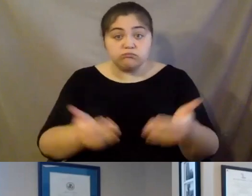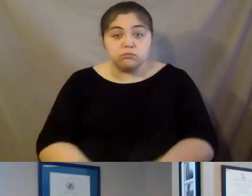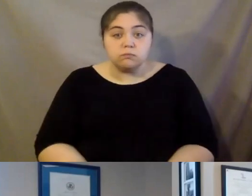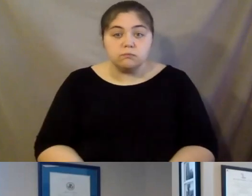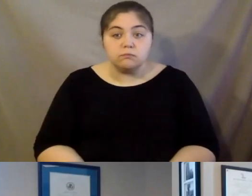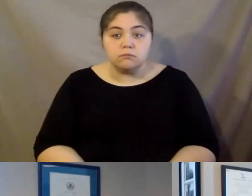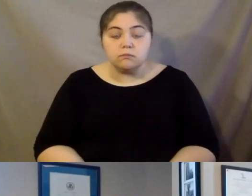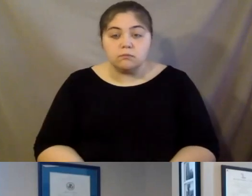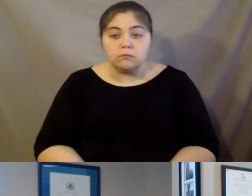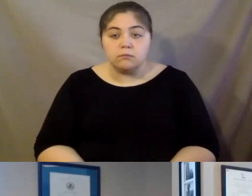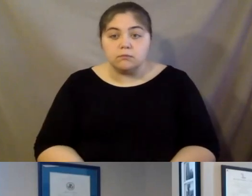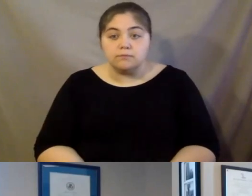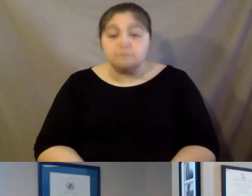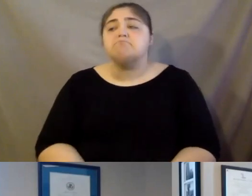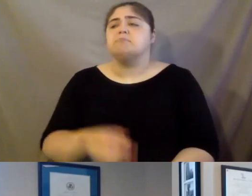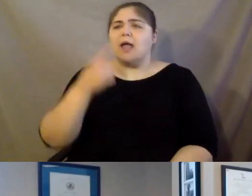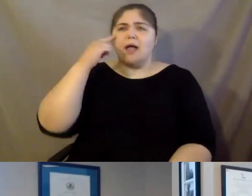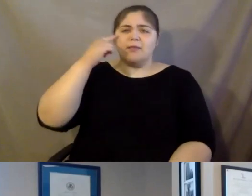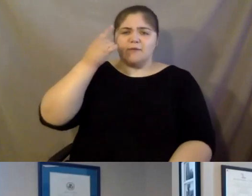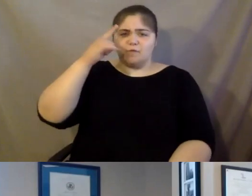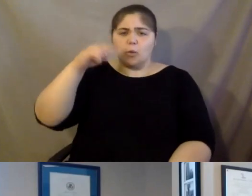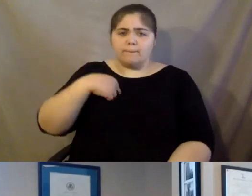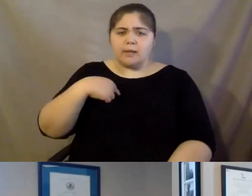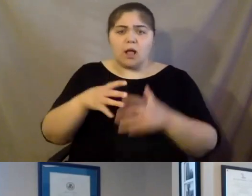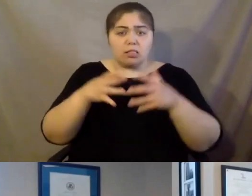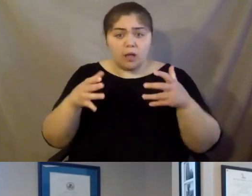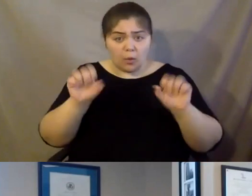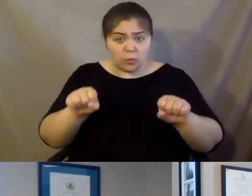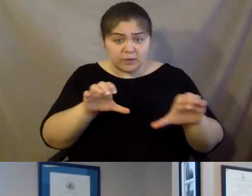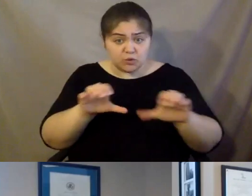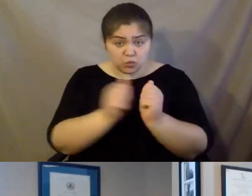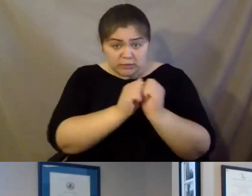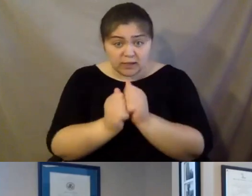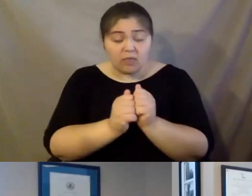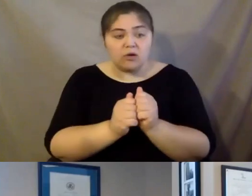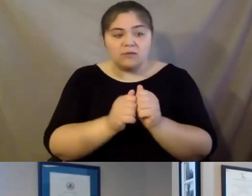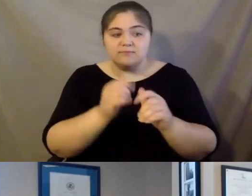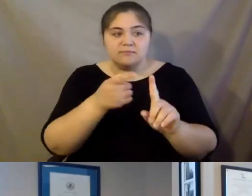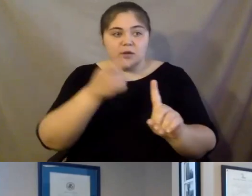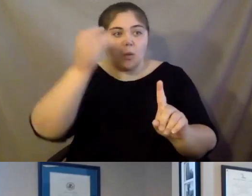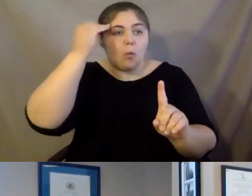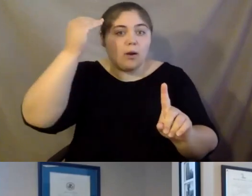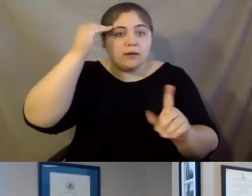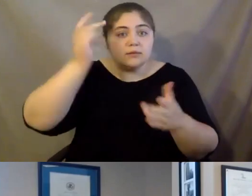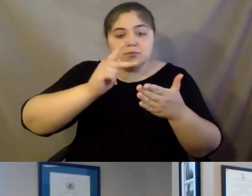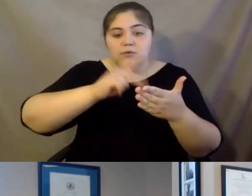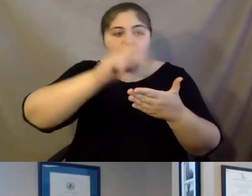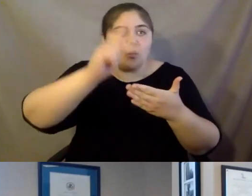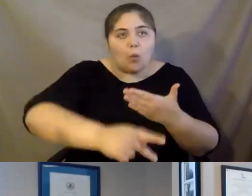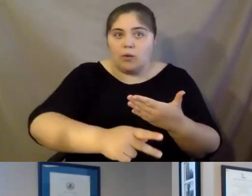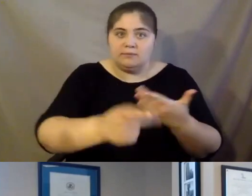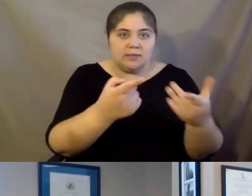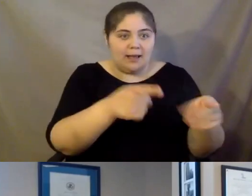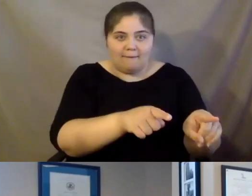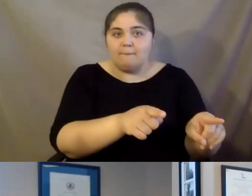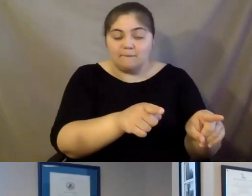I think for, for me, I think a lot of what we can do together is really based on awareness of programming. And if nothing else, I feel like, you